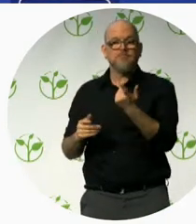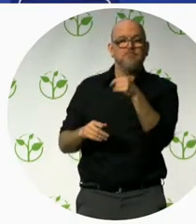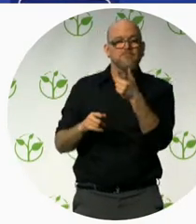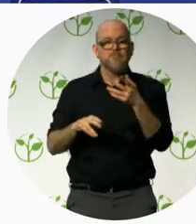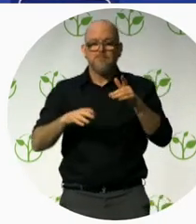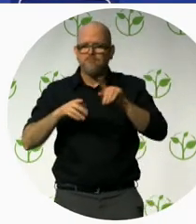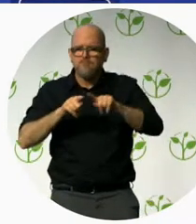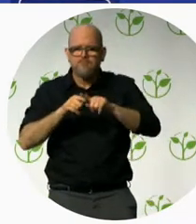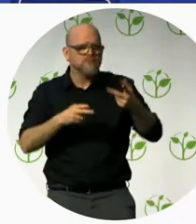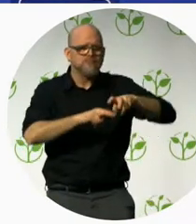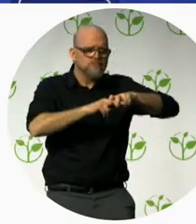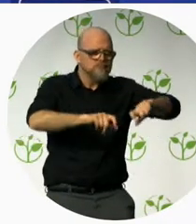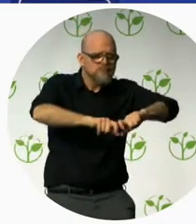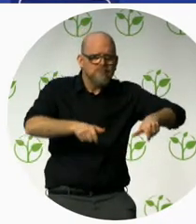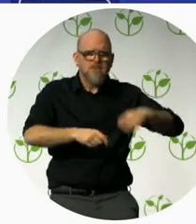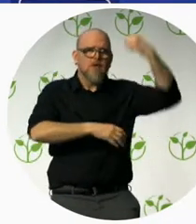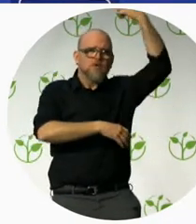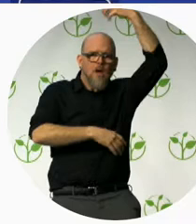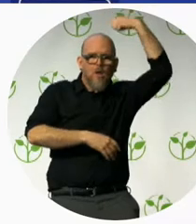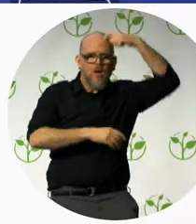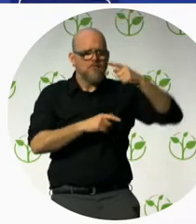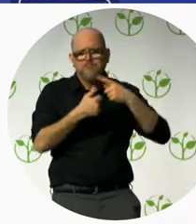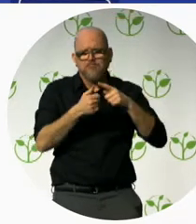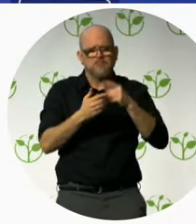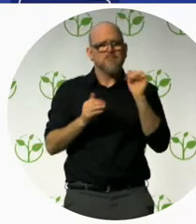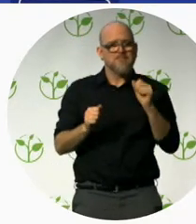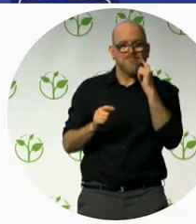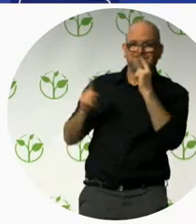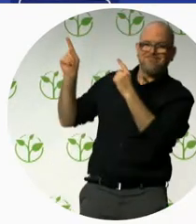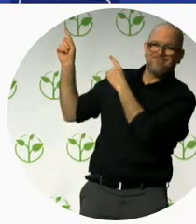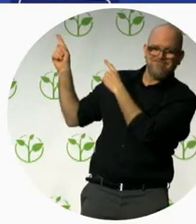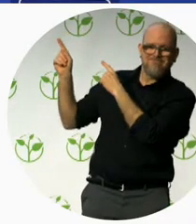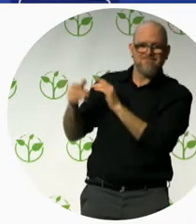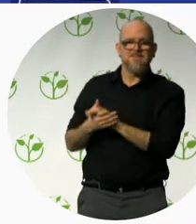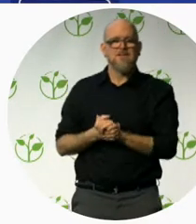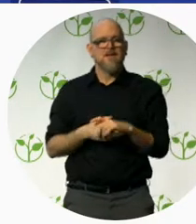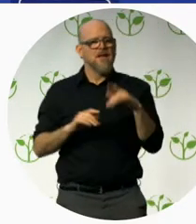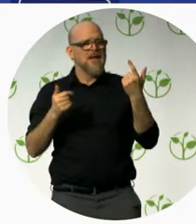like a hospital room. So that's how we try to do it.